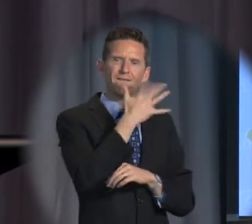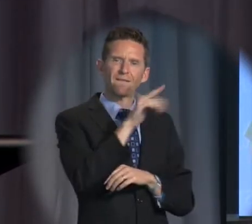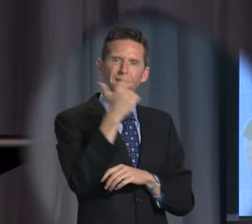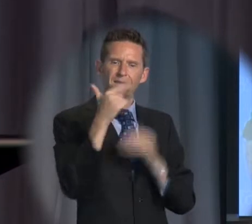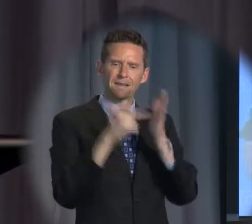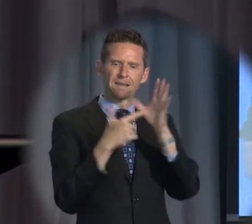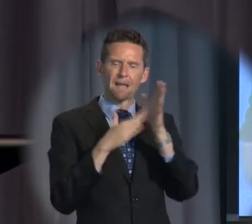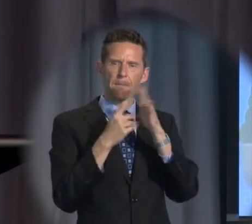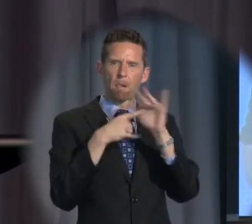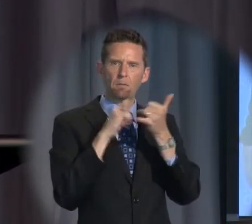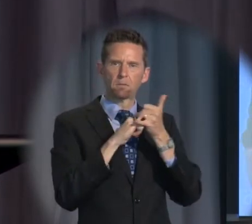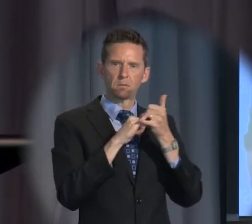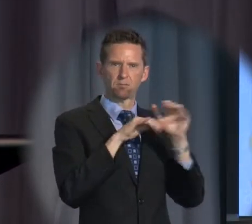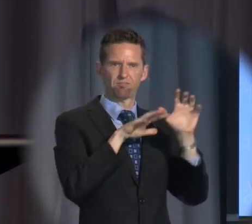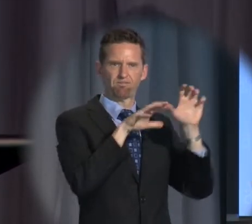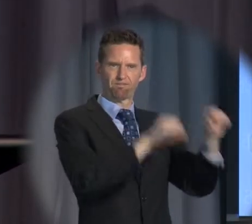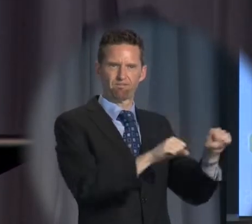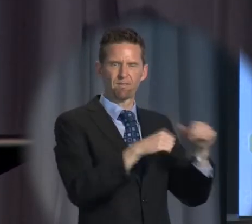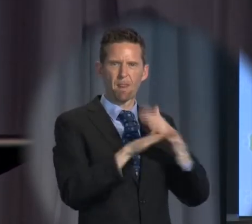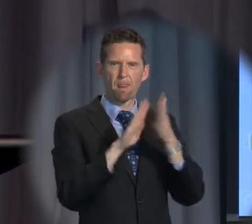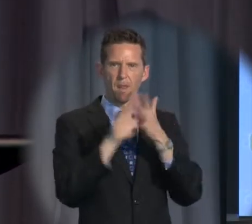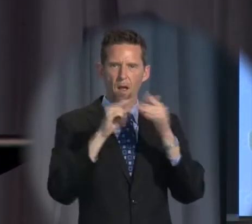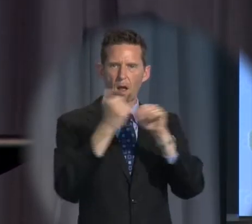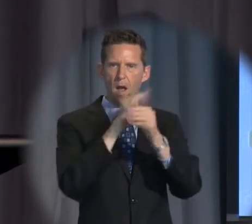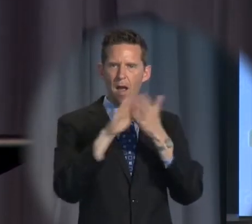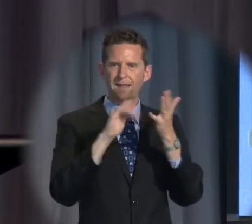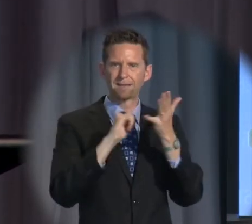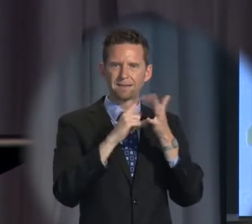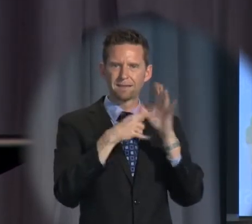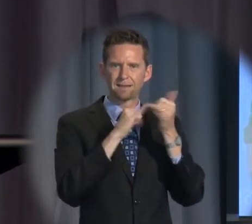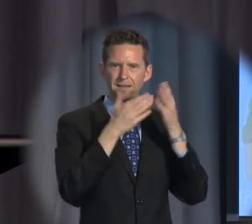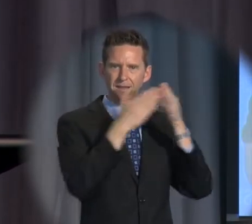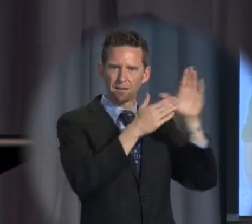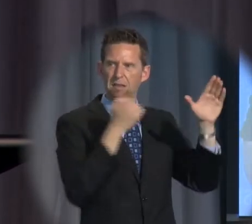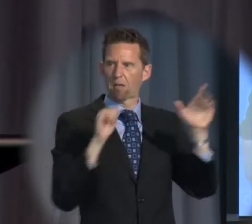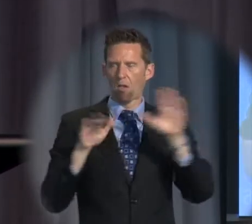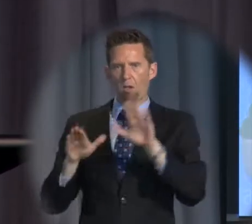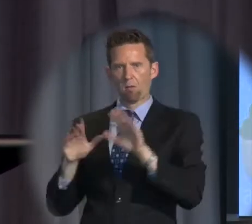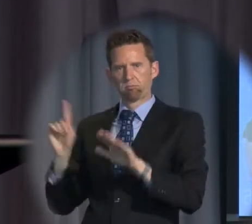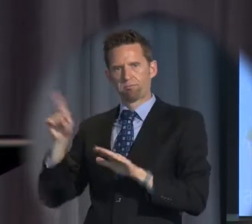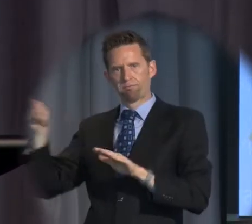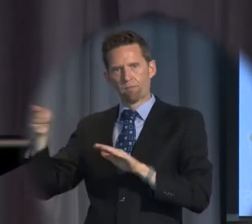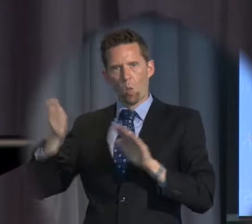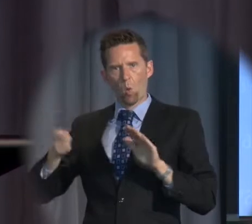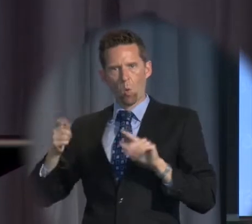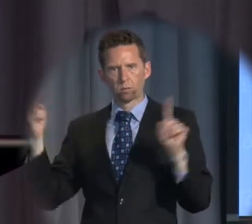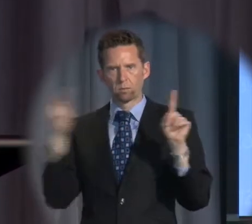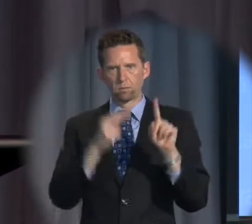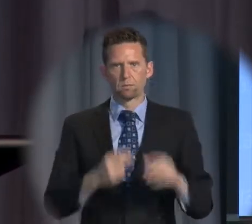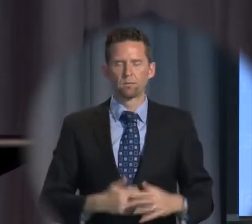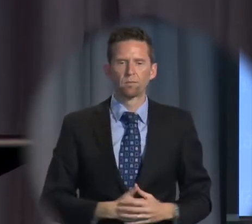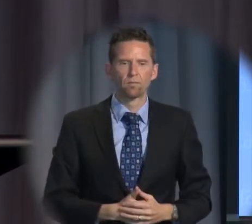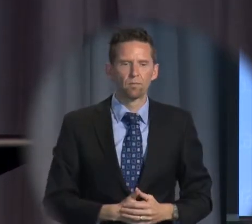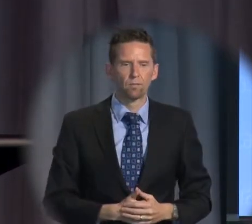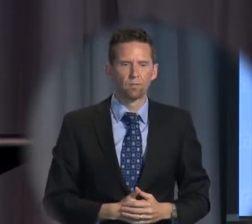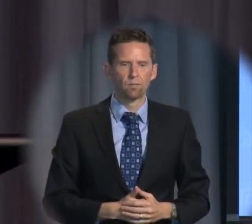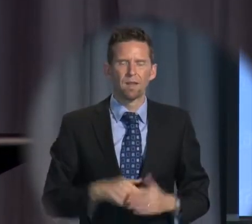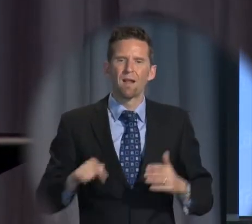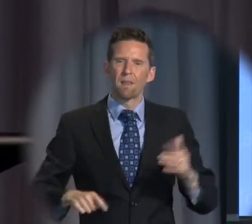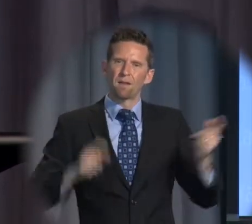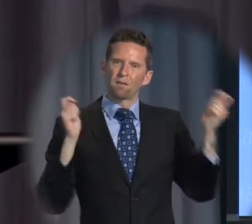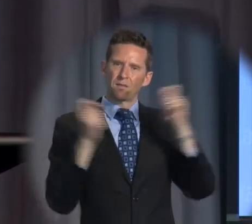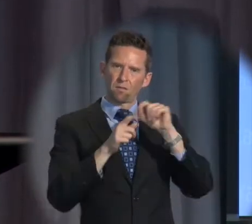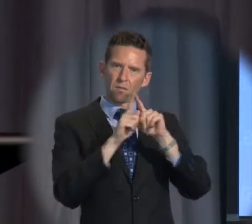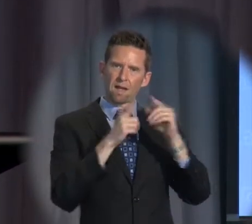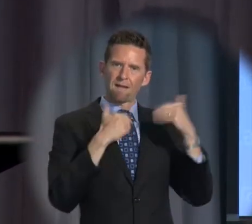who were held on the high seas, will await the High Court's view. These amendments also give the minister